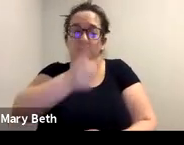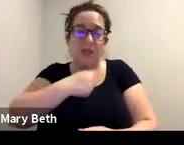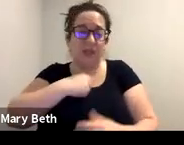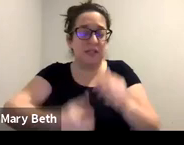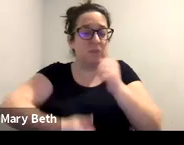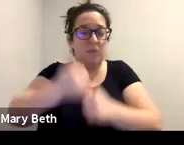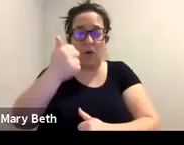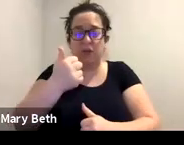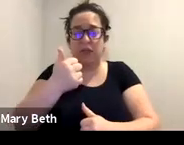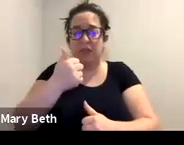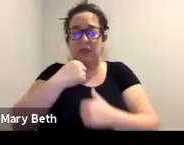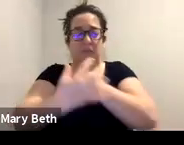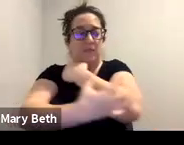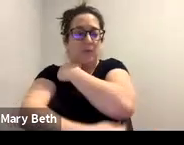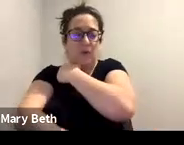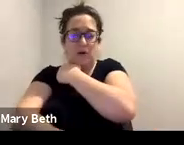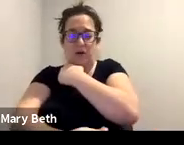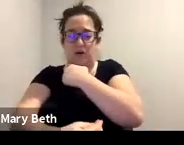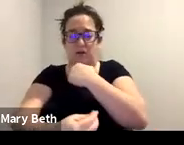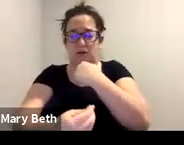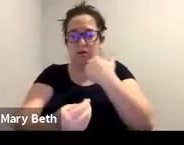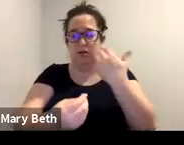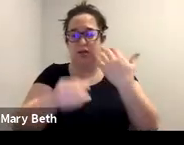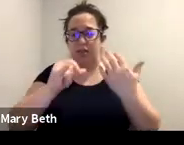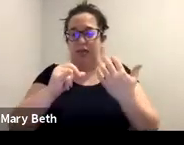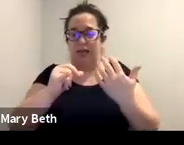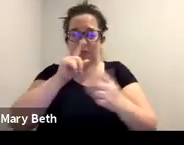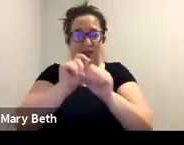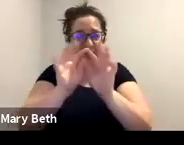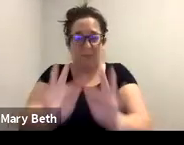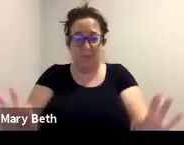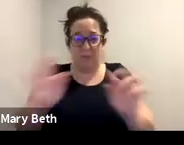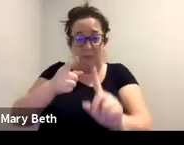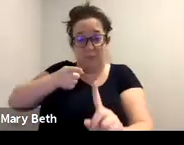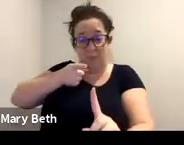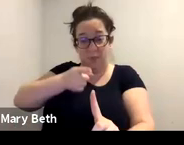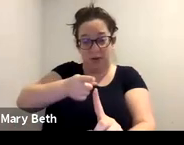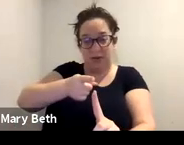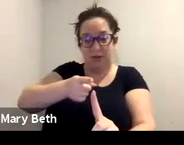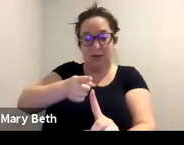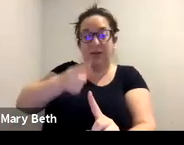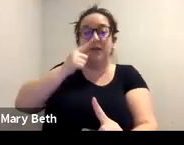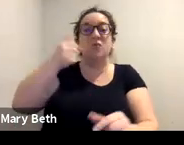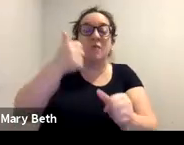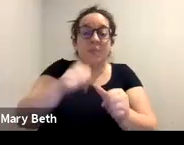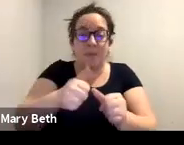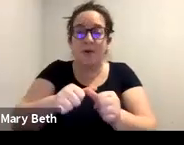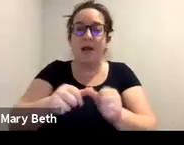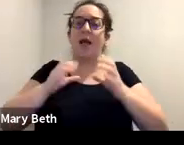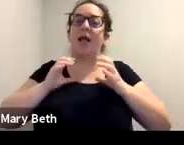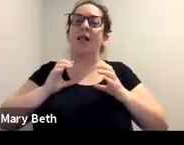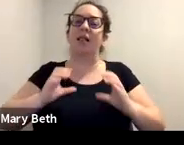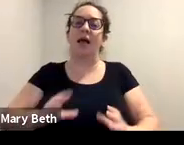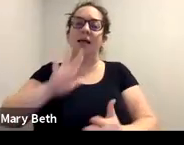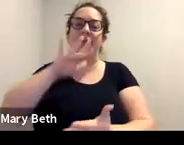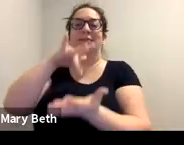The essence is basically remembering, um, remembering to be client centered and seeing the client as